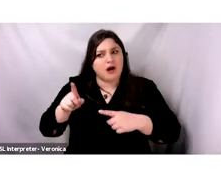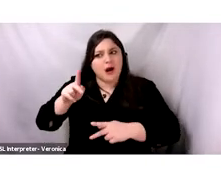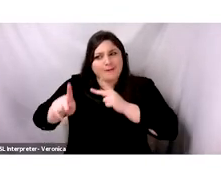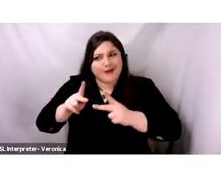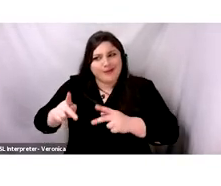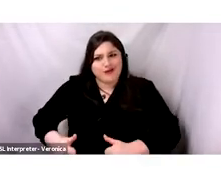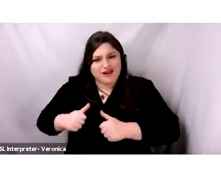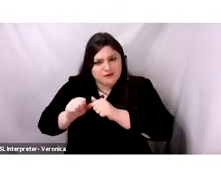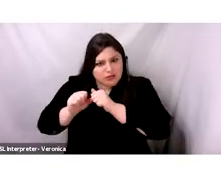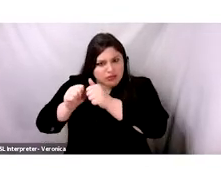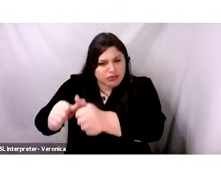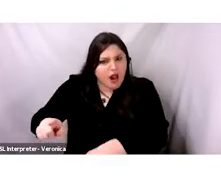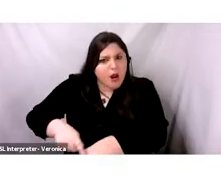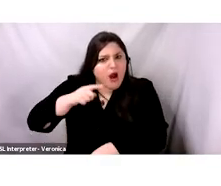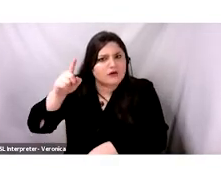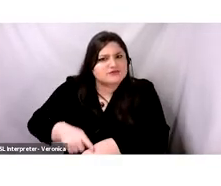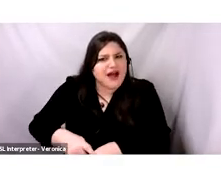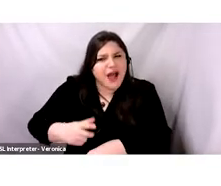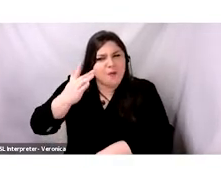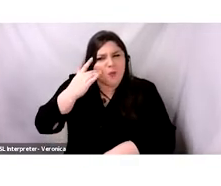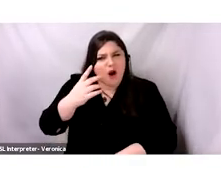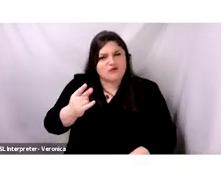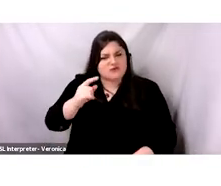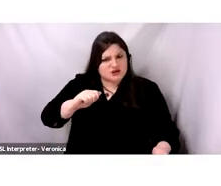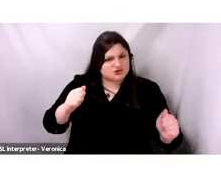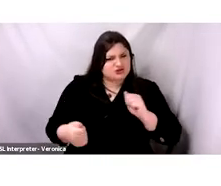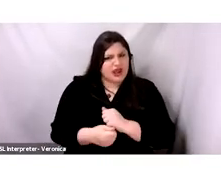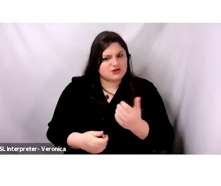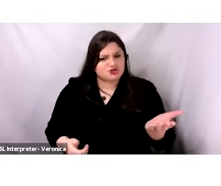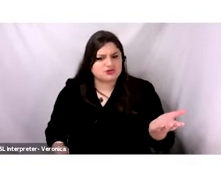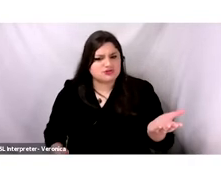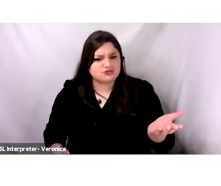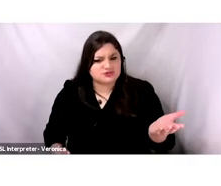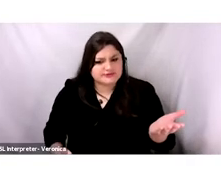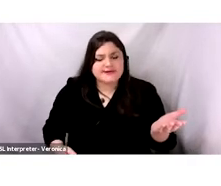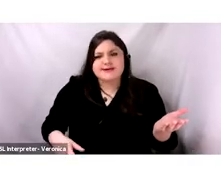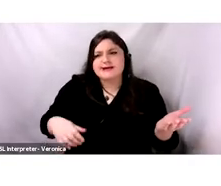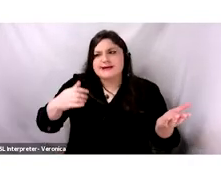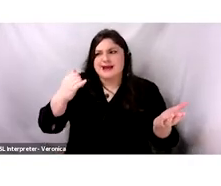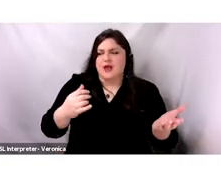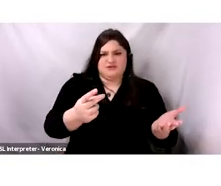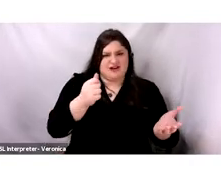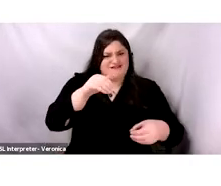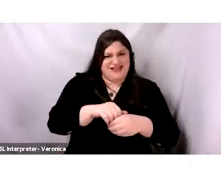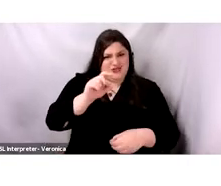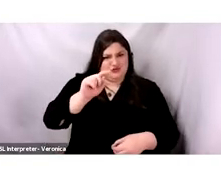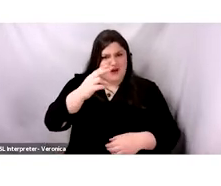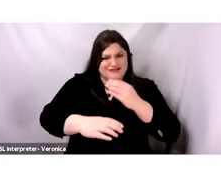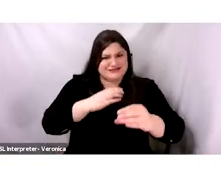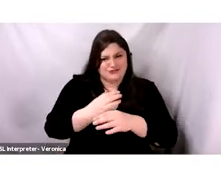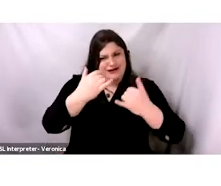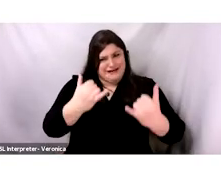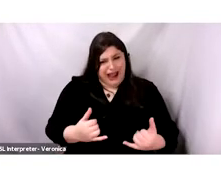actually be faced in the 19th century, especially the second half, with limited possibilities? So the